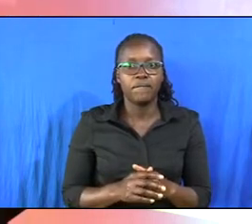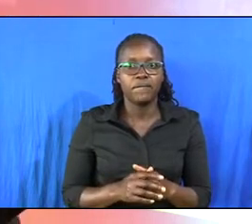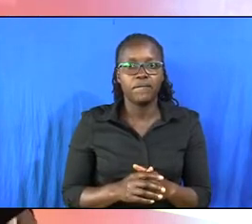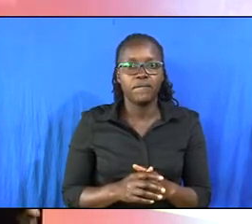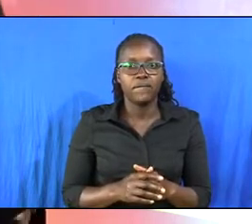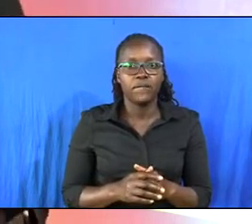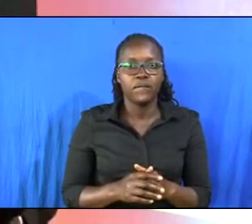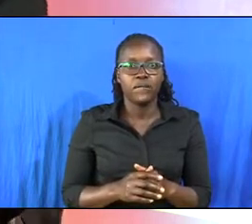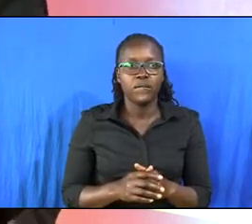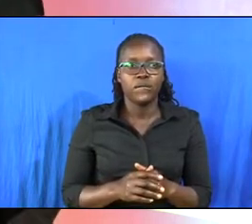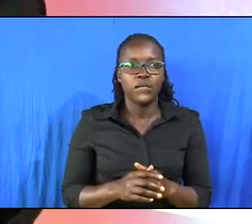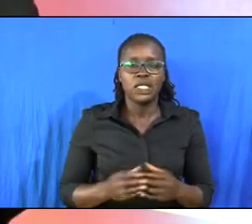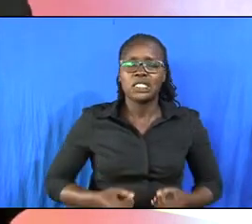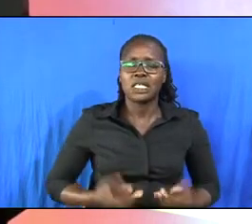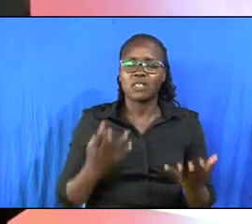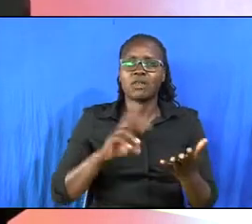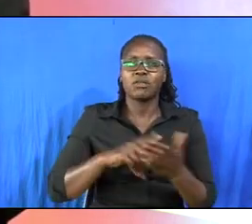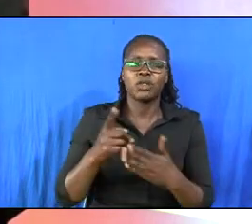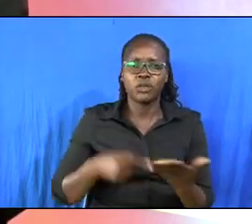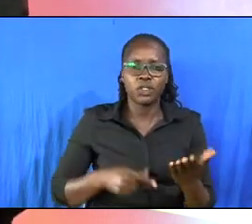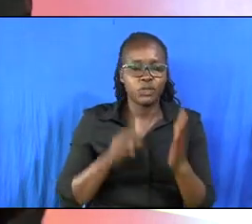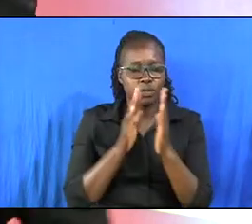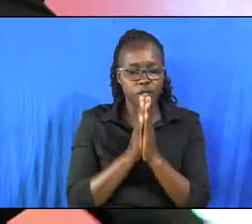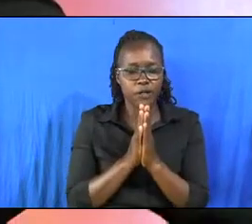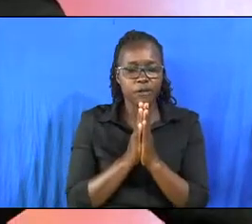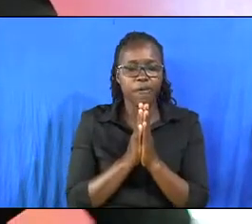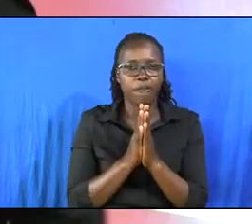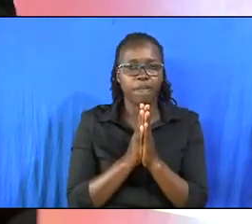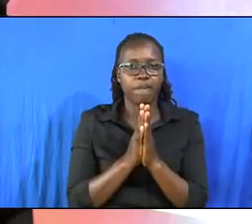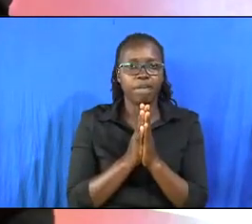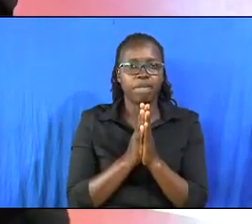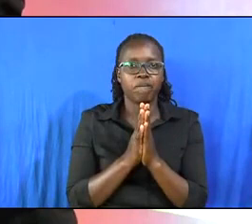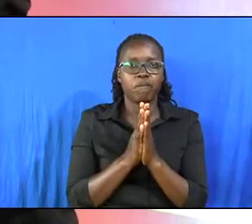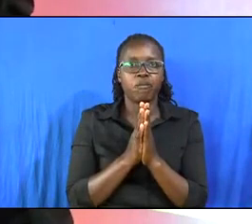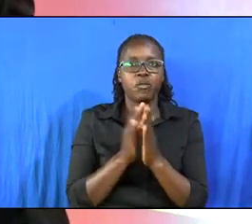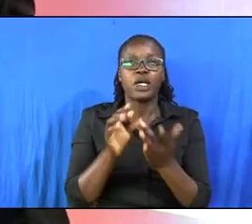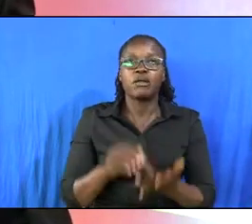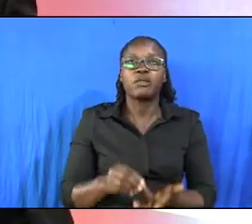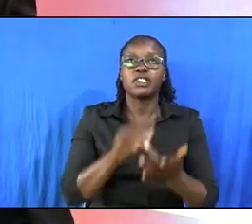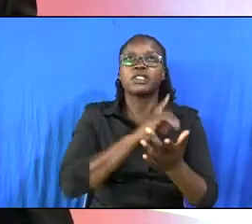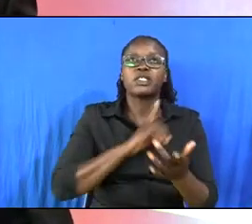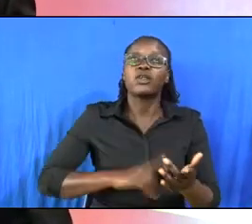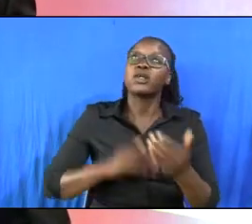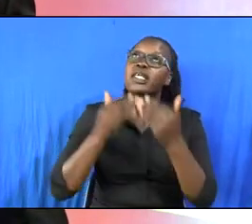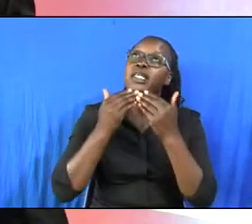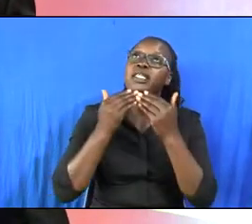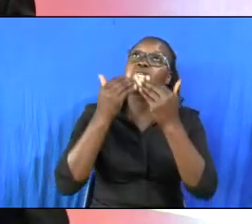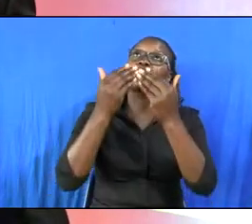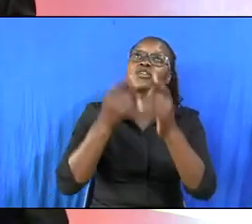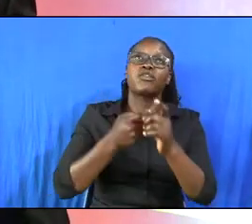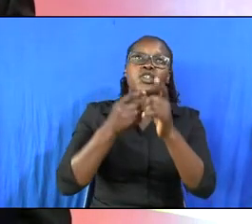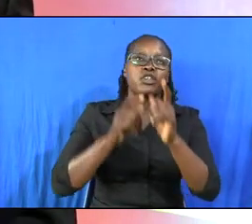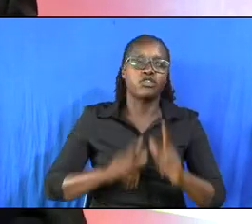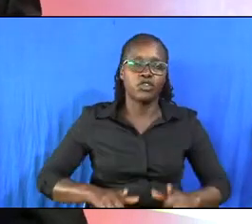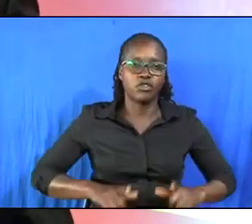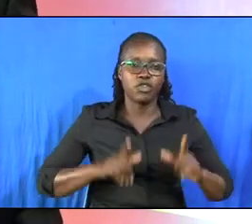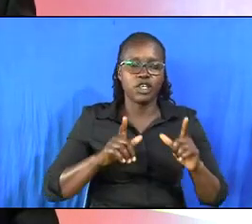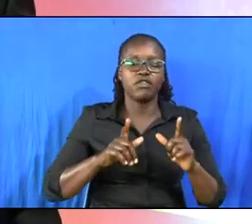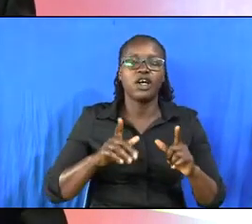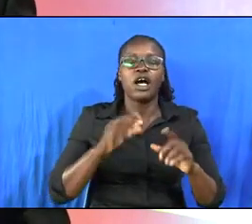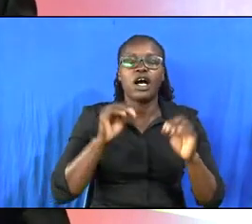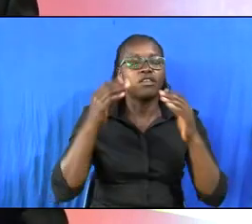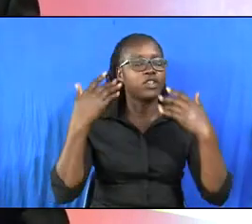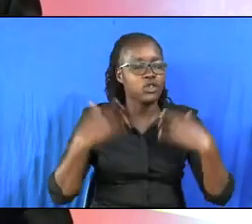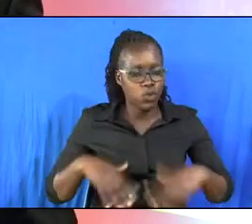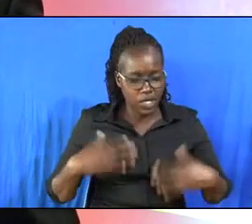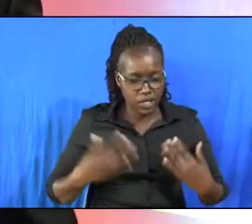what is sacrifice let us pray precious lord thank you for the gift of life and for this